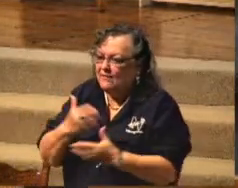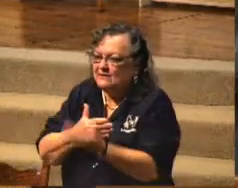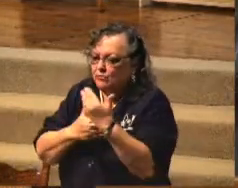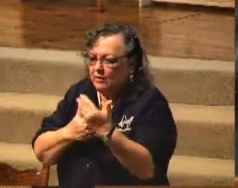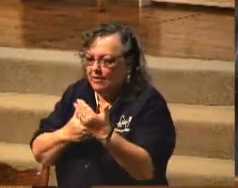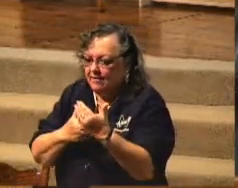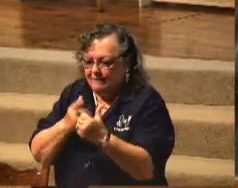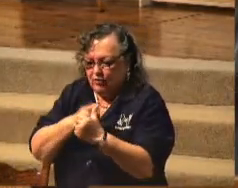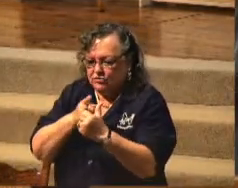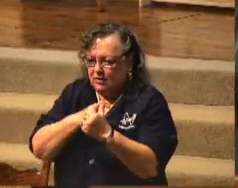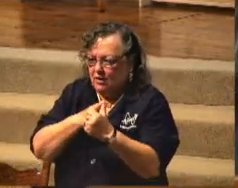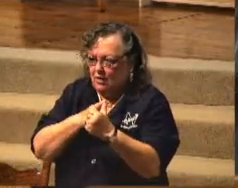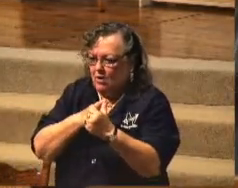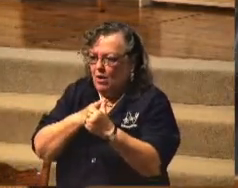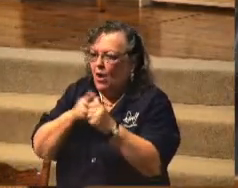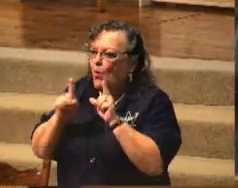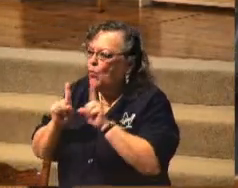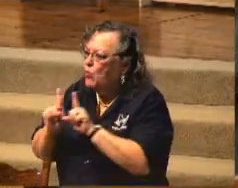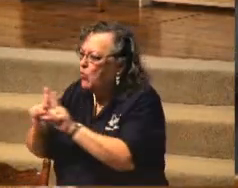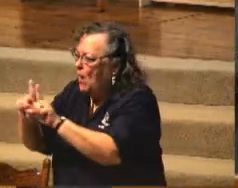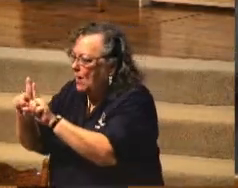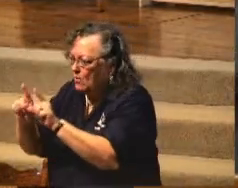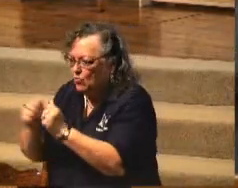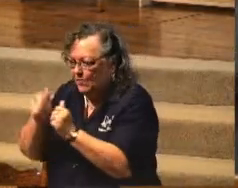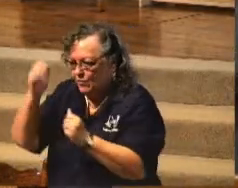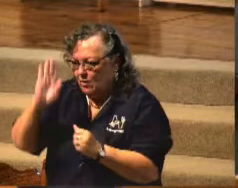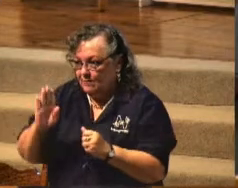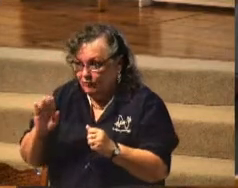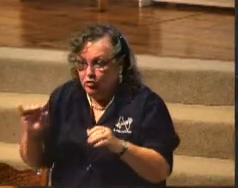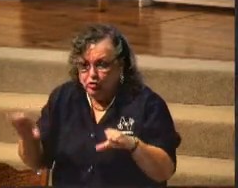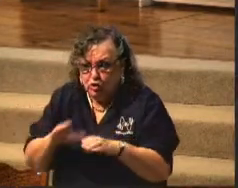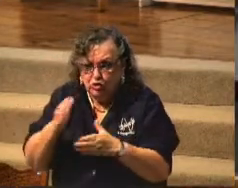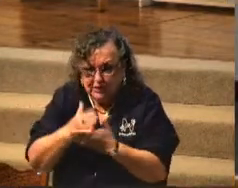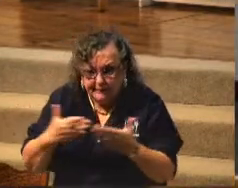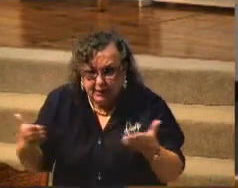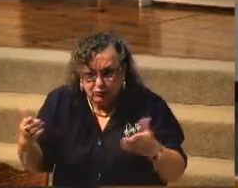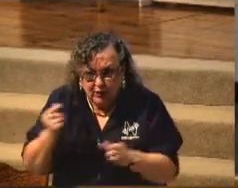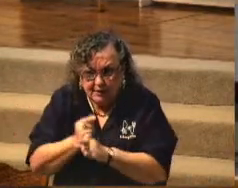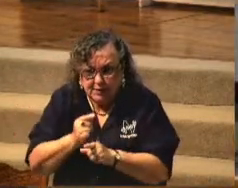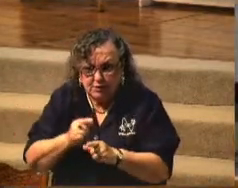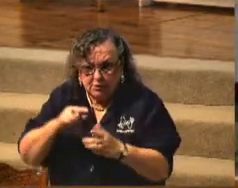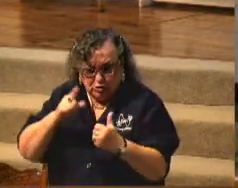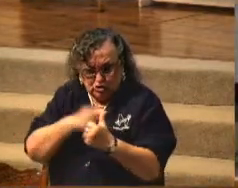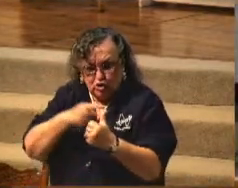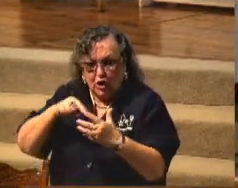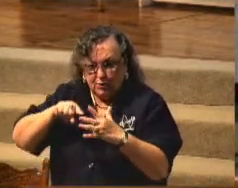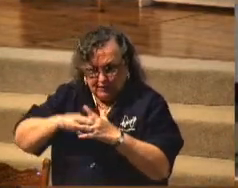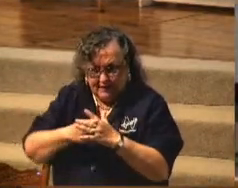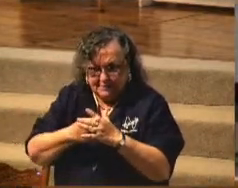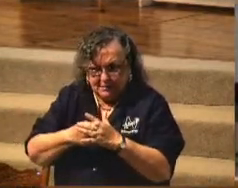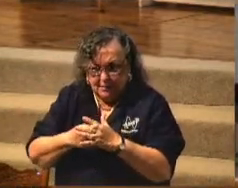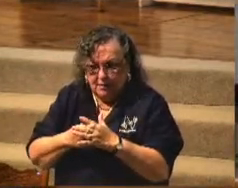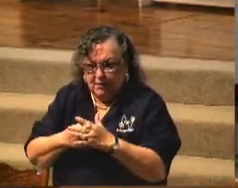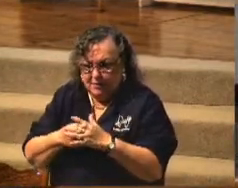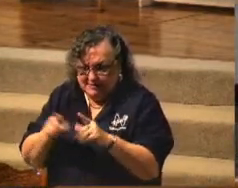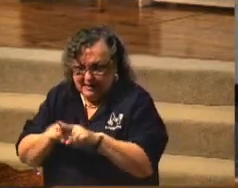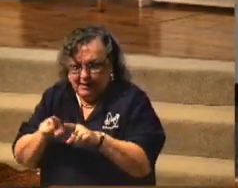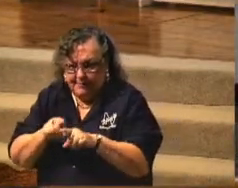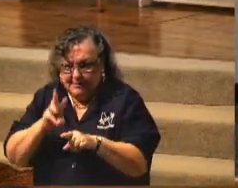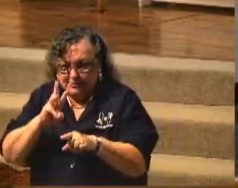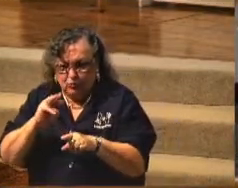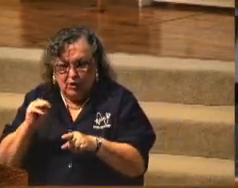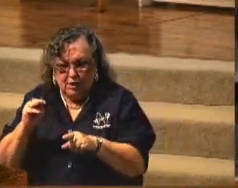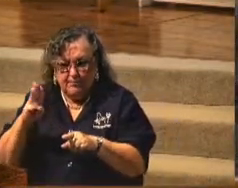walk with God. If you're going to do something right, then start with this one. Do like William Booth did and